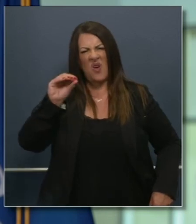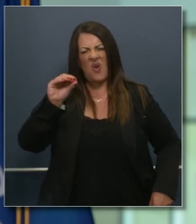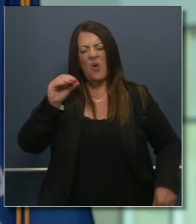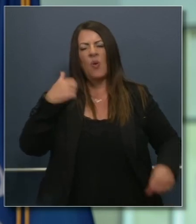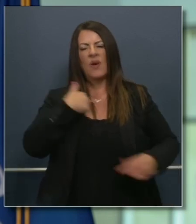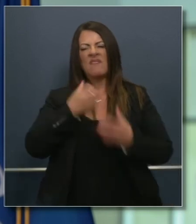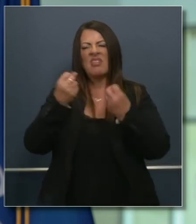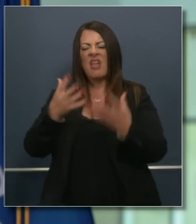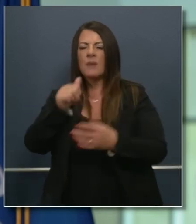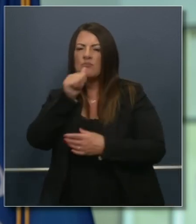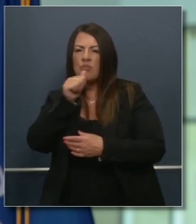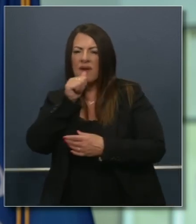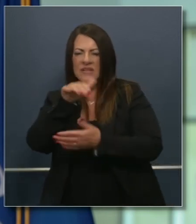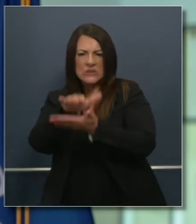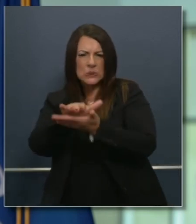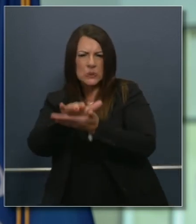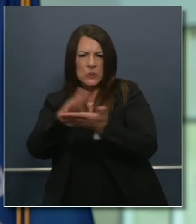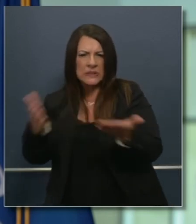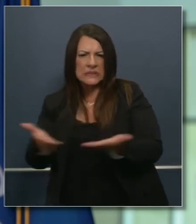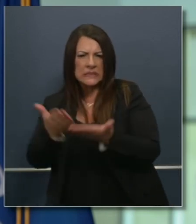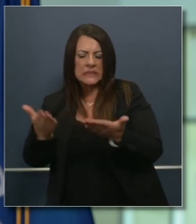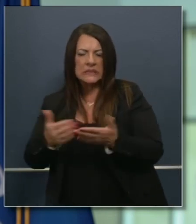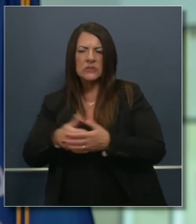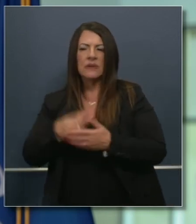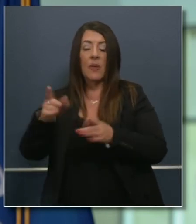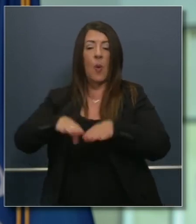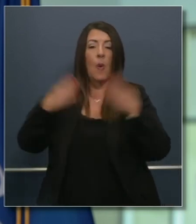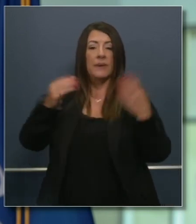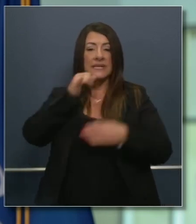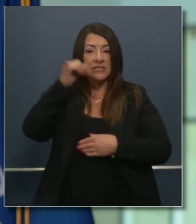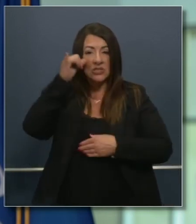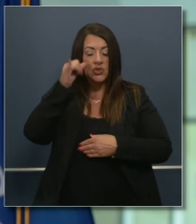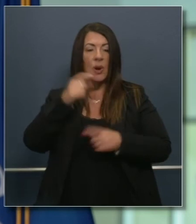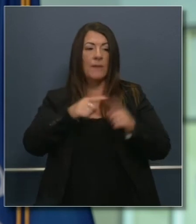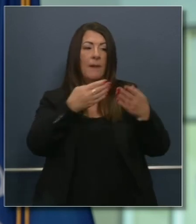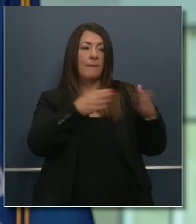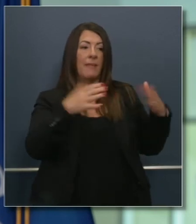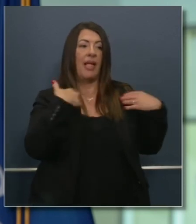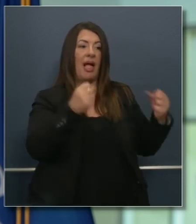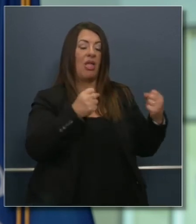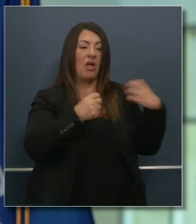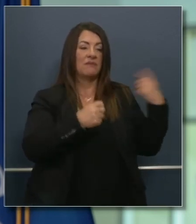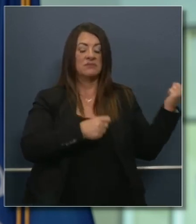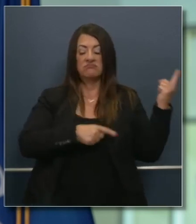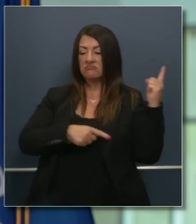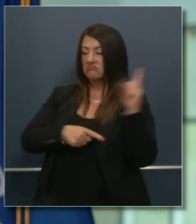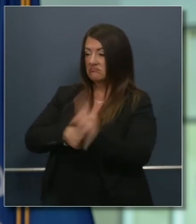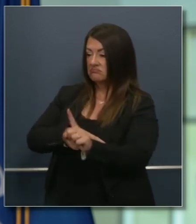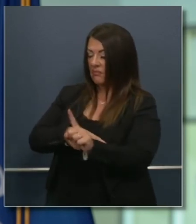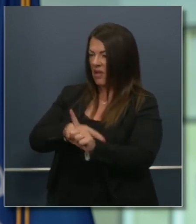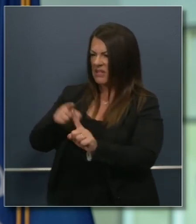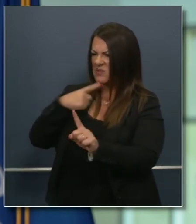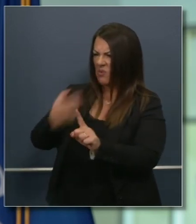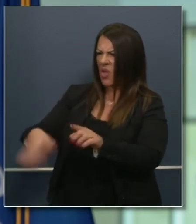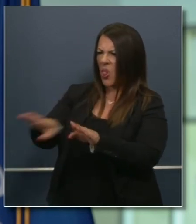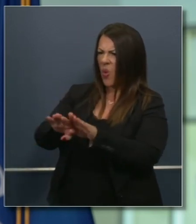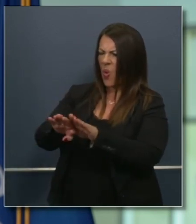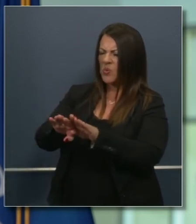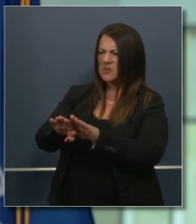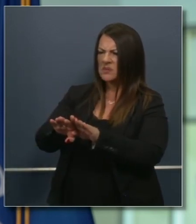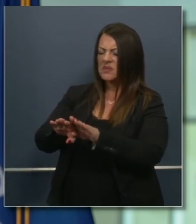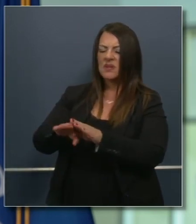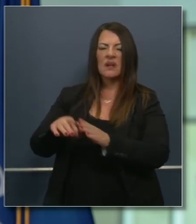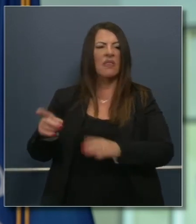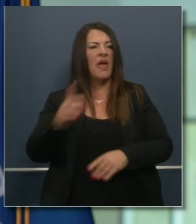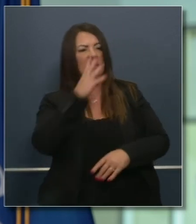in-person instruction yesterday, then got a public health officer order to close, and yet they opened again today despite that order. So,